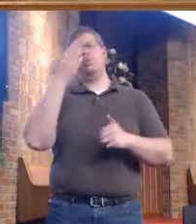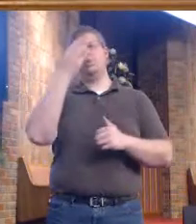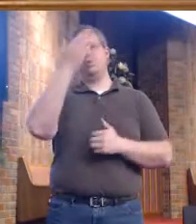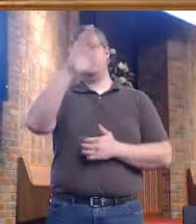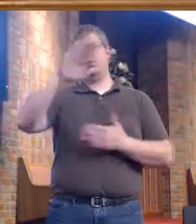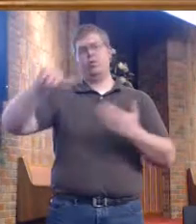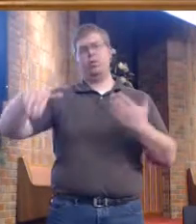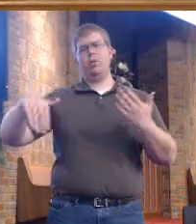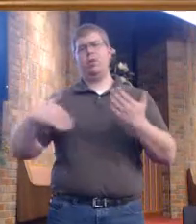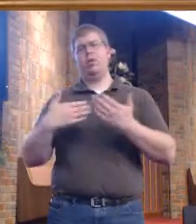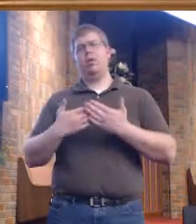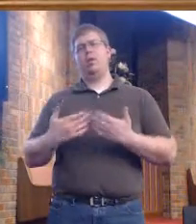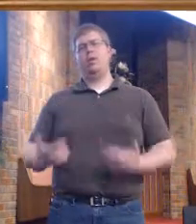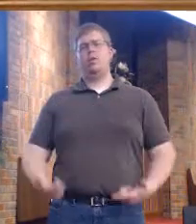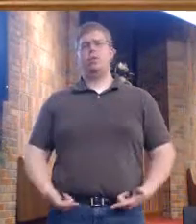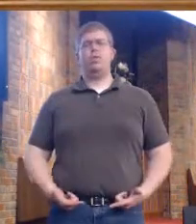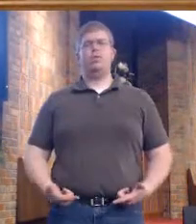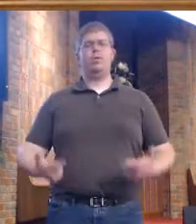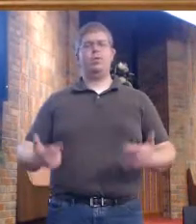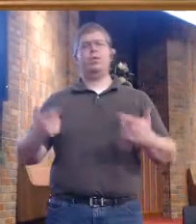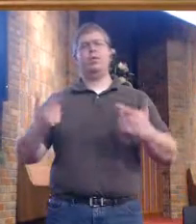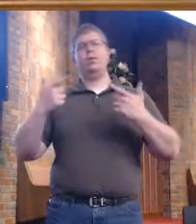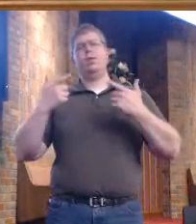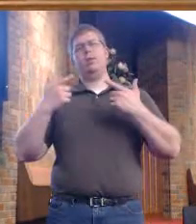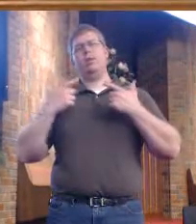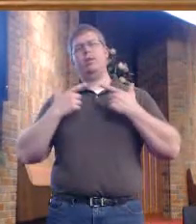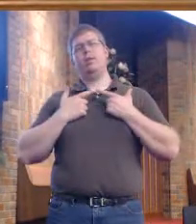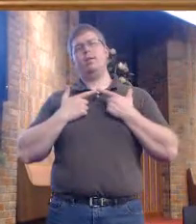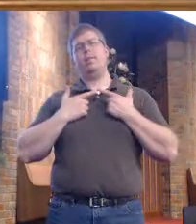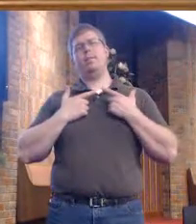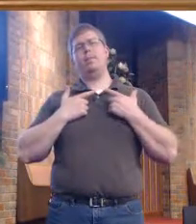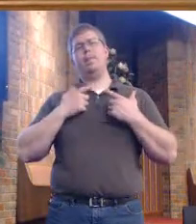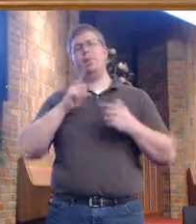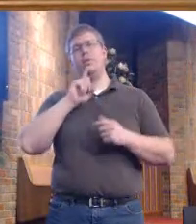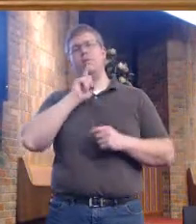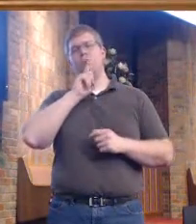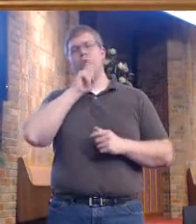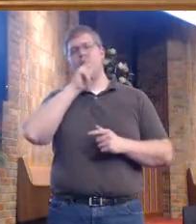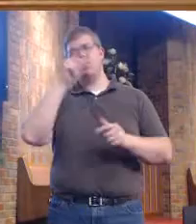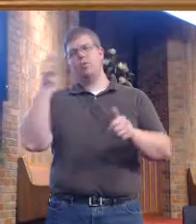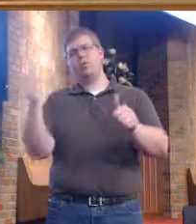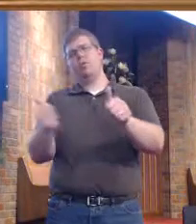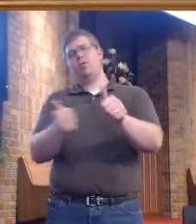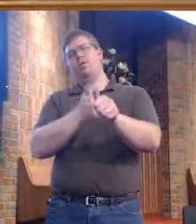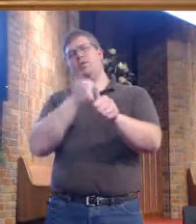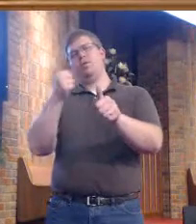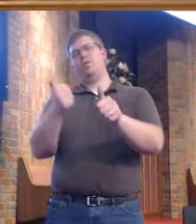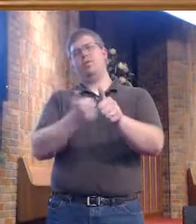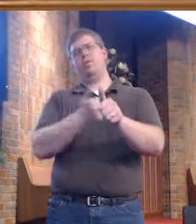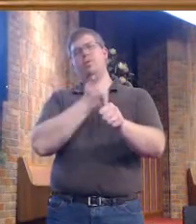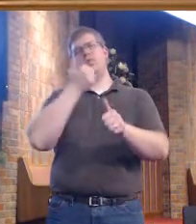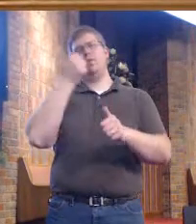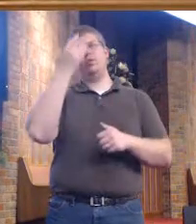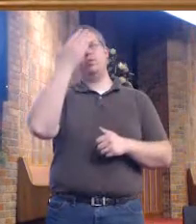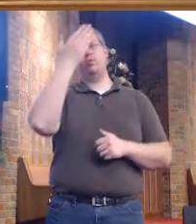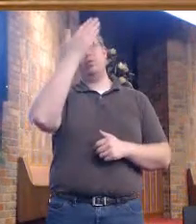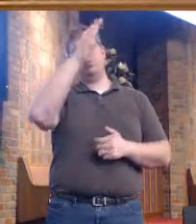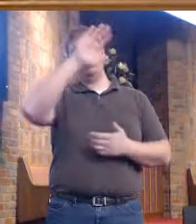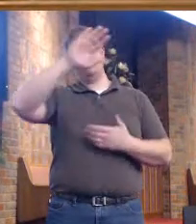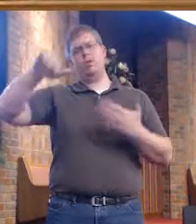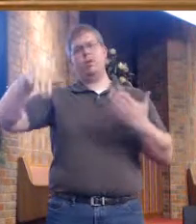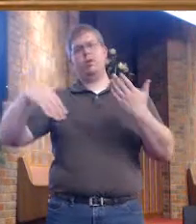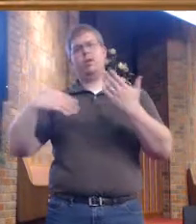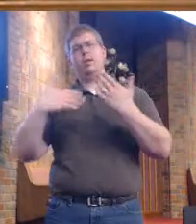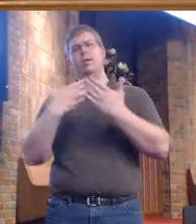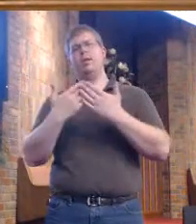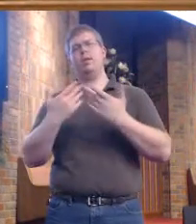all of my days. I will follow you all of my